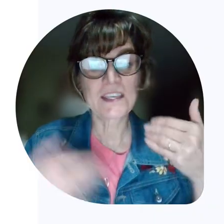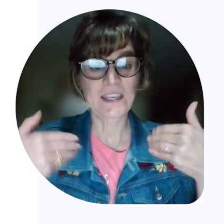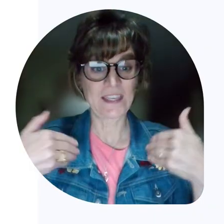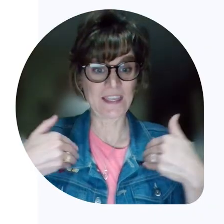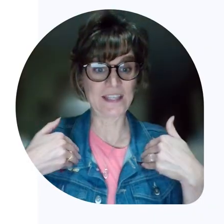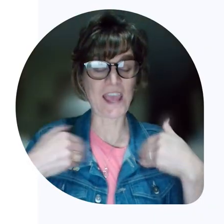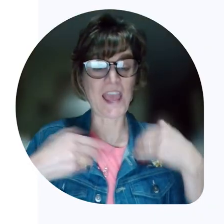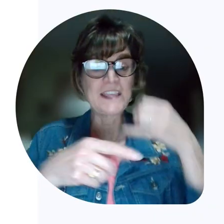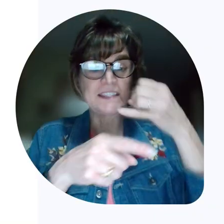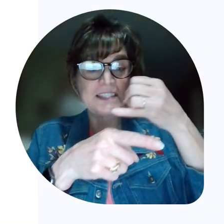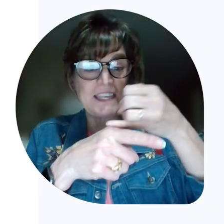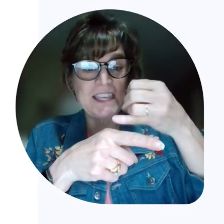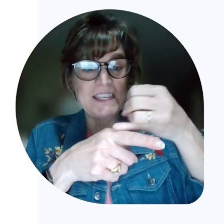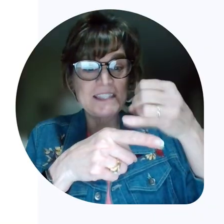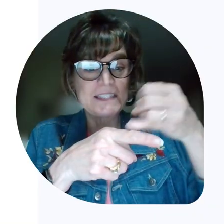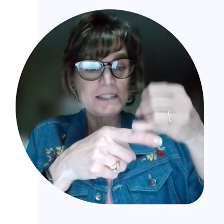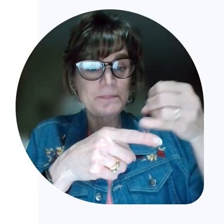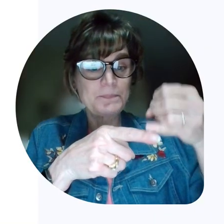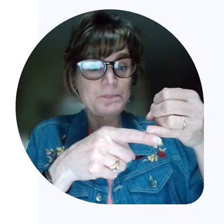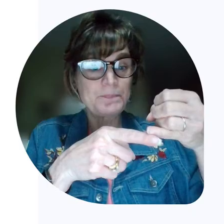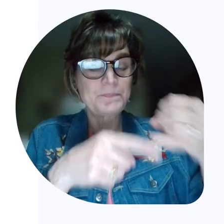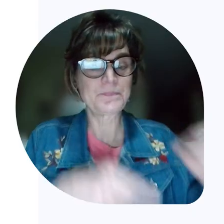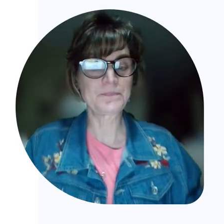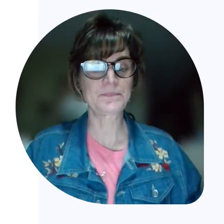contain seeds.